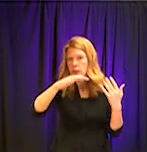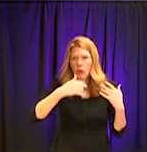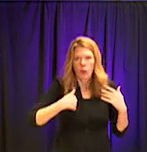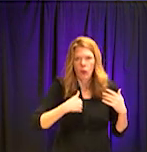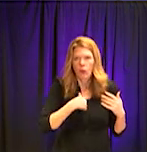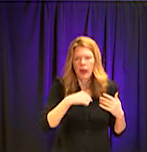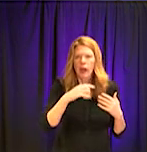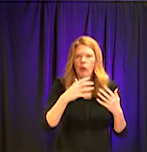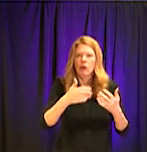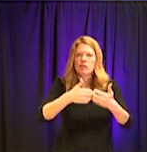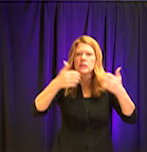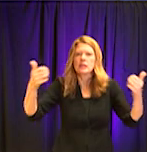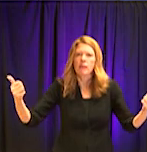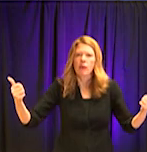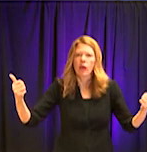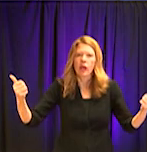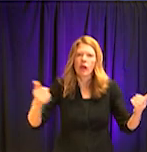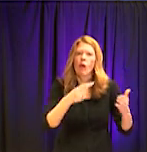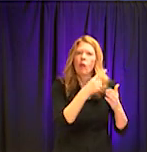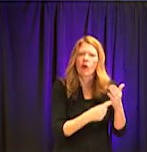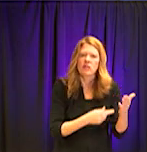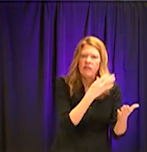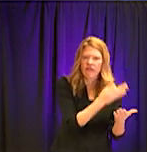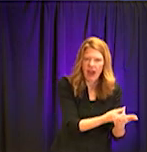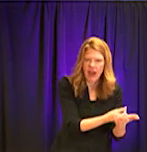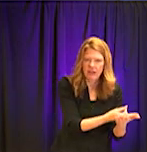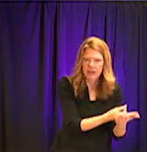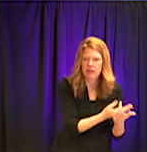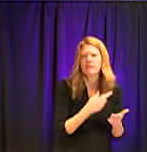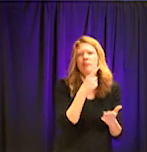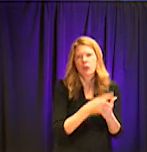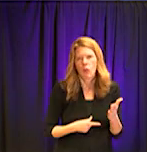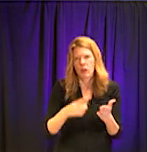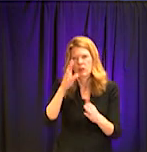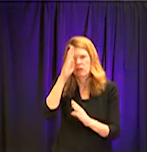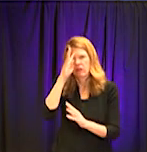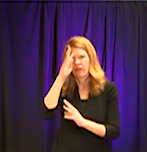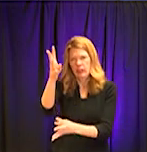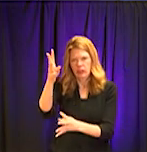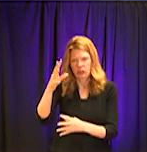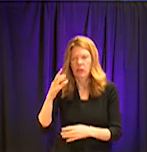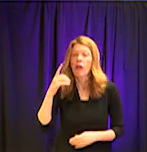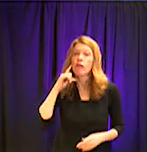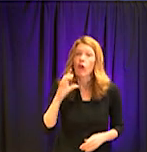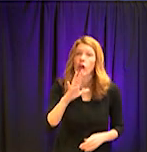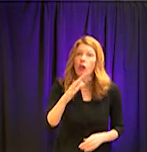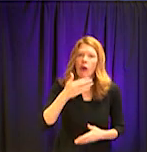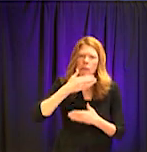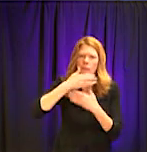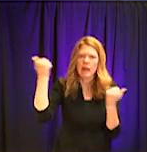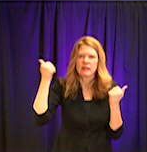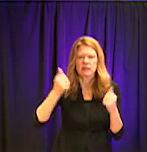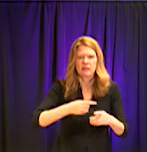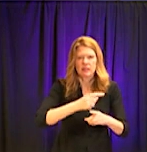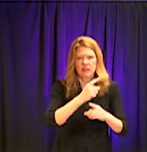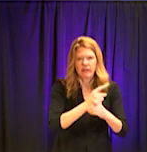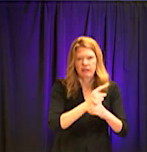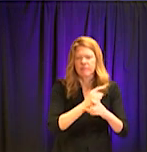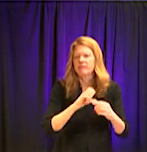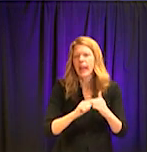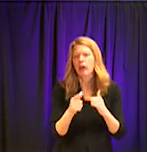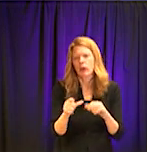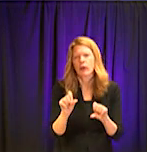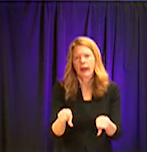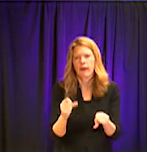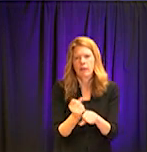separate fact from fiction, to give you the best defense, which is to make smart decisions in this